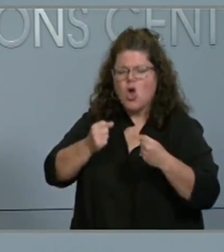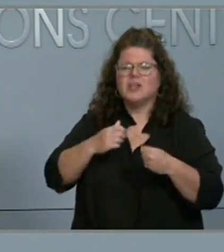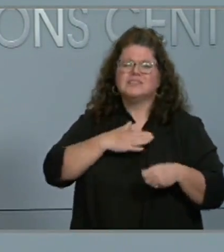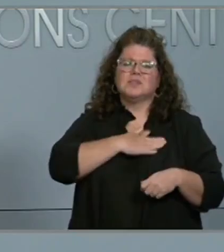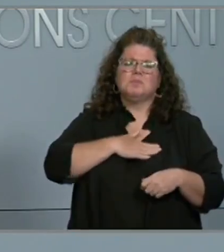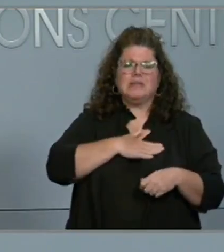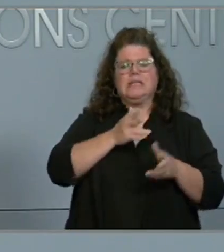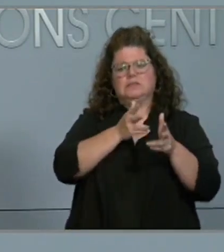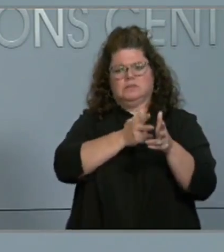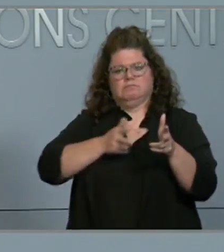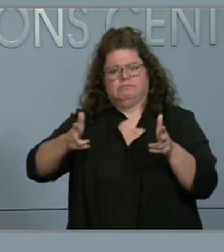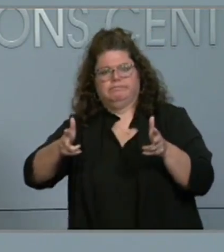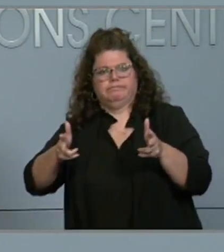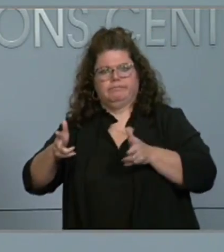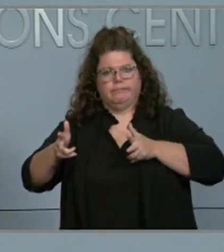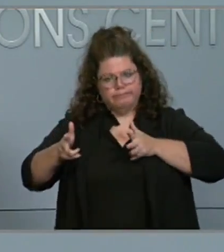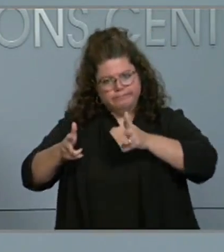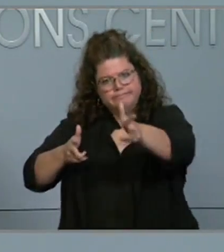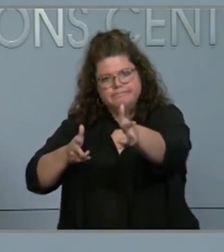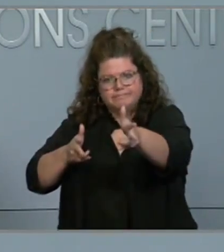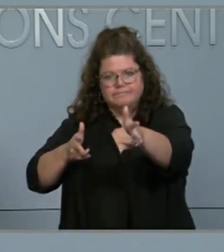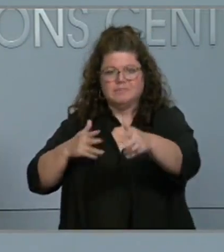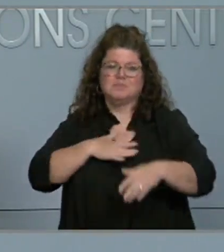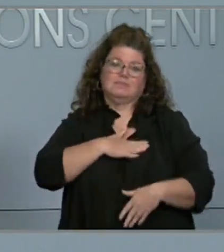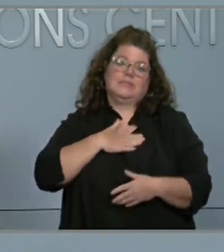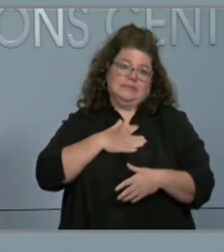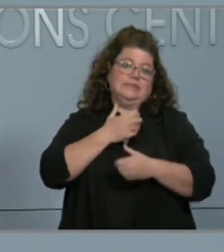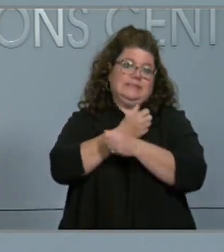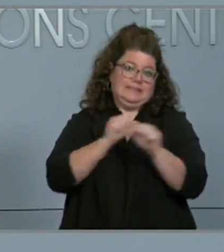and please stay safe out there. Thank you, Governor.